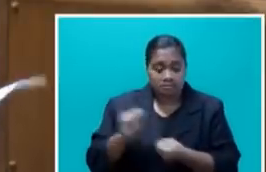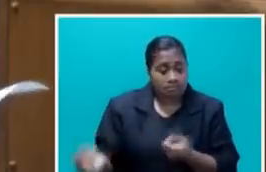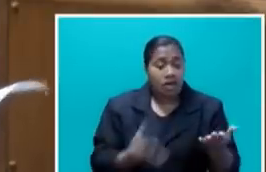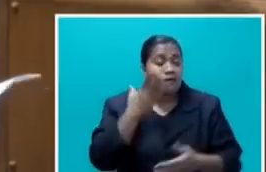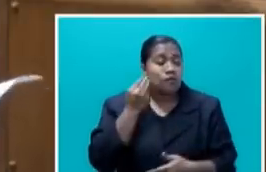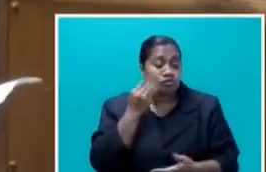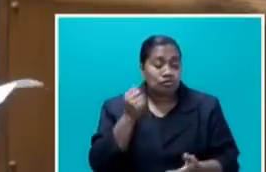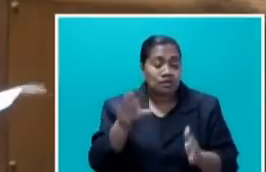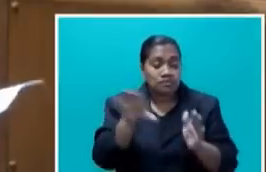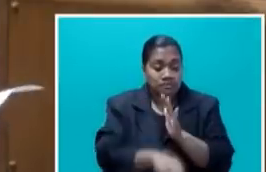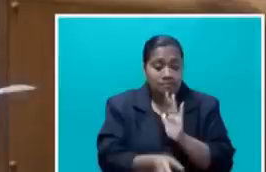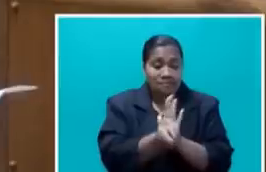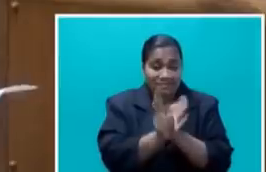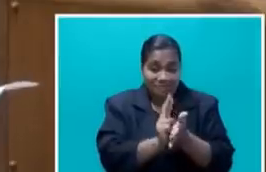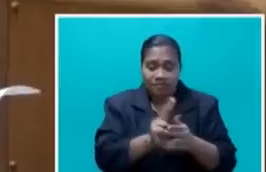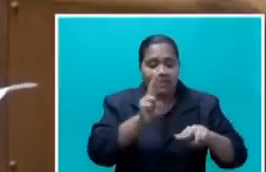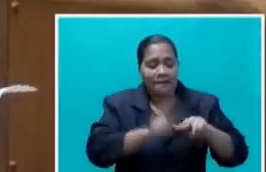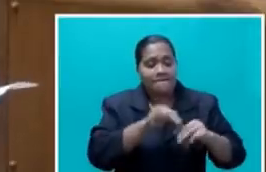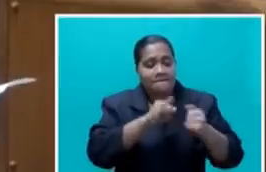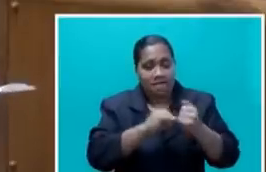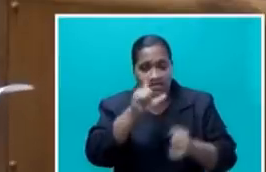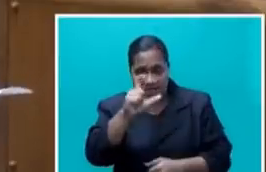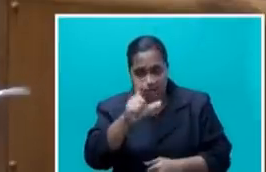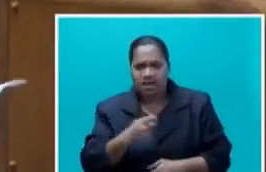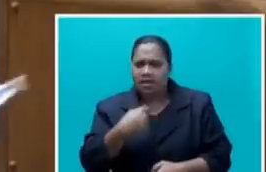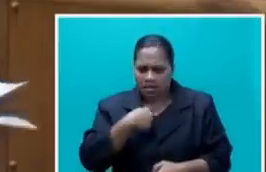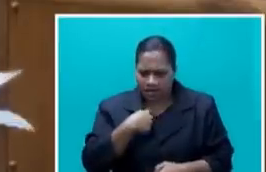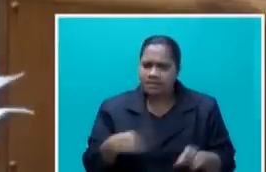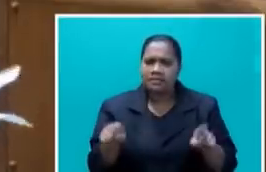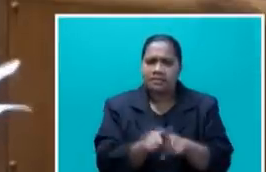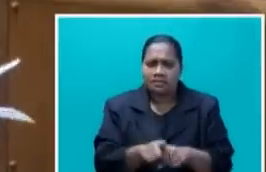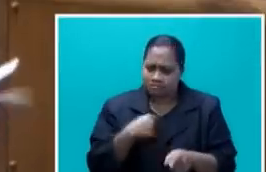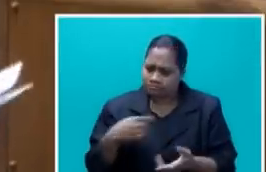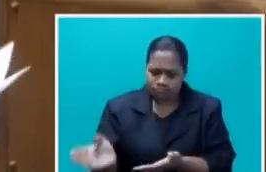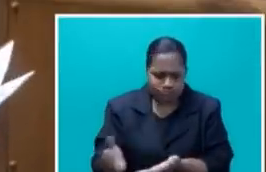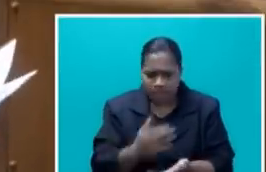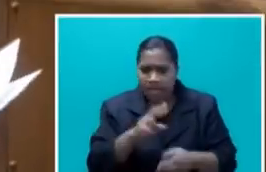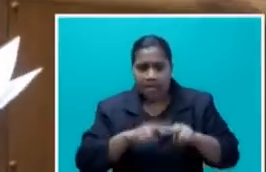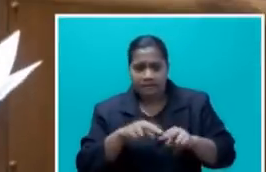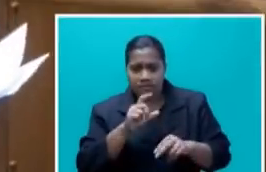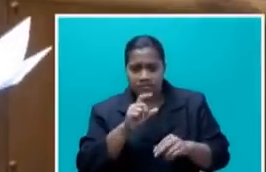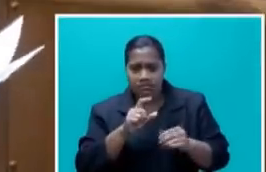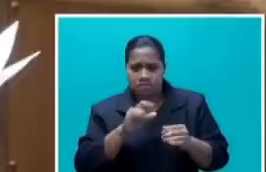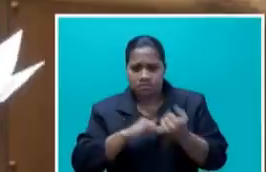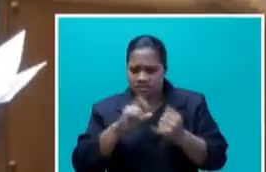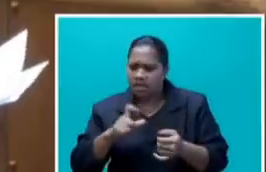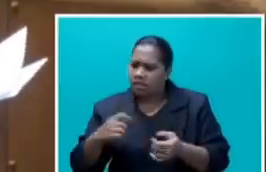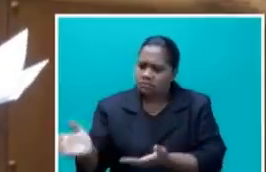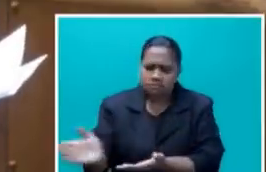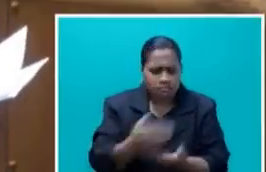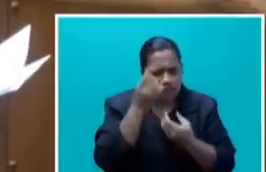by the FSC. Honorable Speaker, I have also gathered that FCCC has requested submissions from a range of other non-sugar stakeholders,